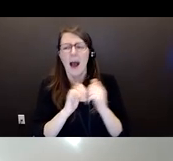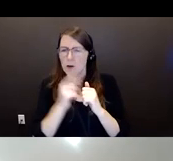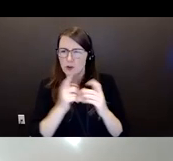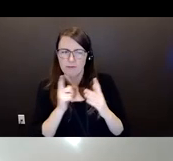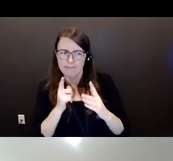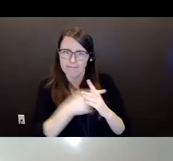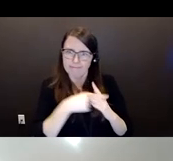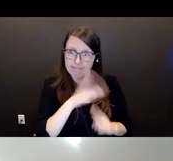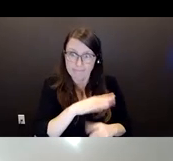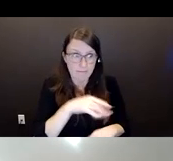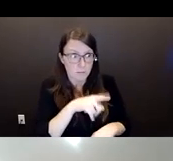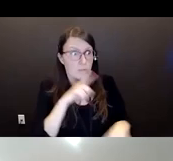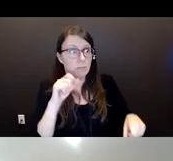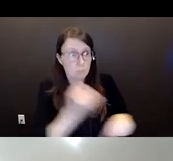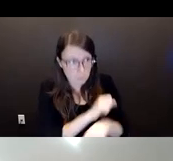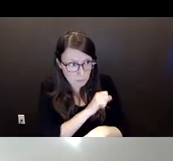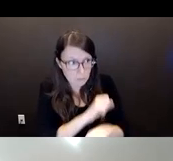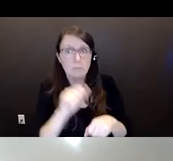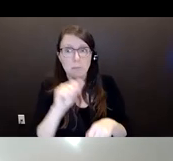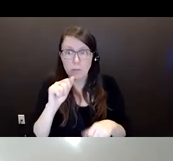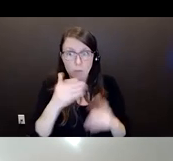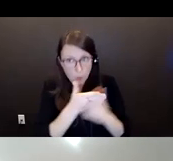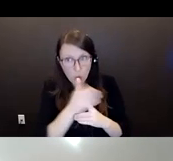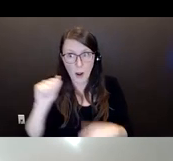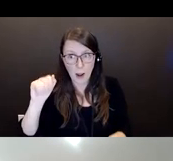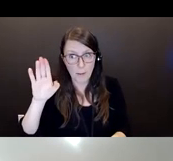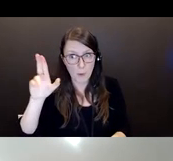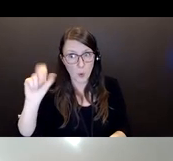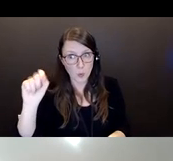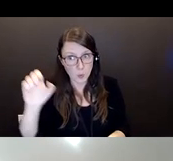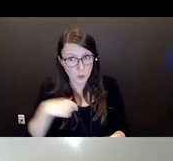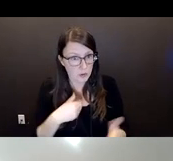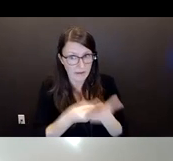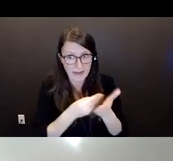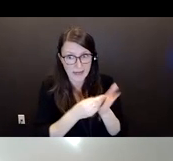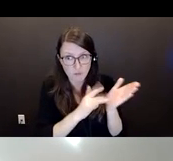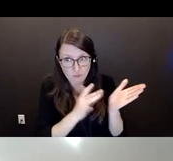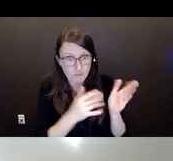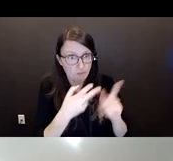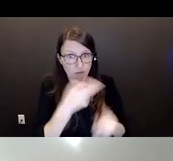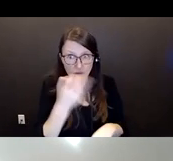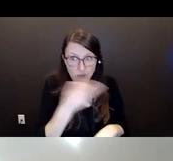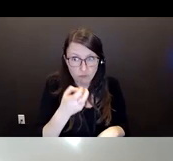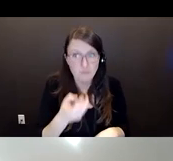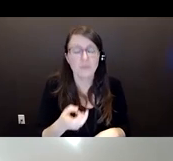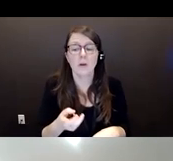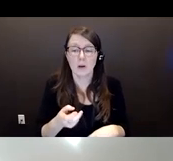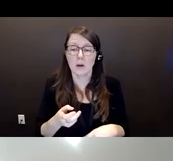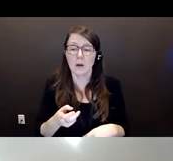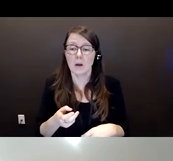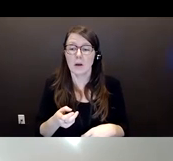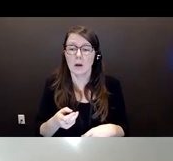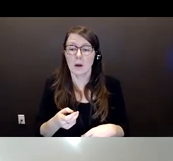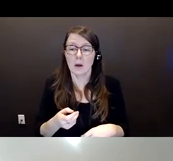see seniors that get involved with people that abuse them financially and convince them that the family is the one